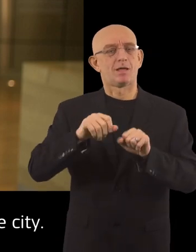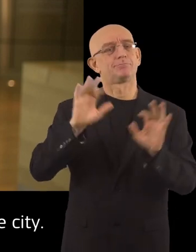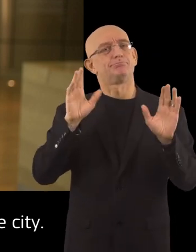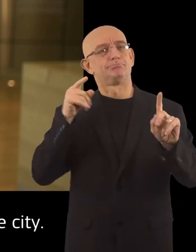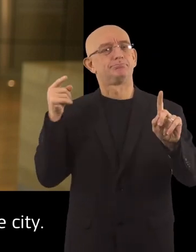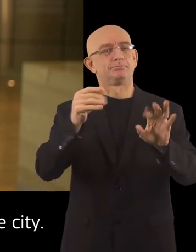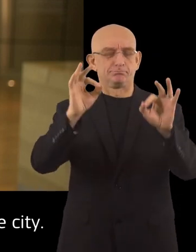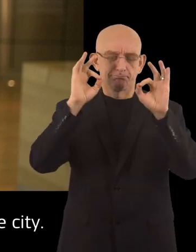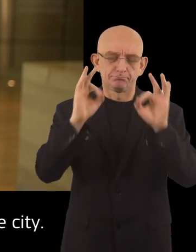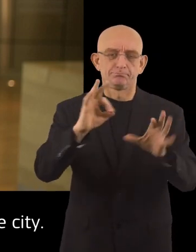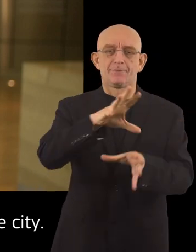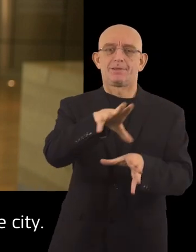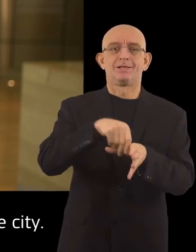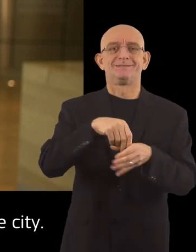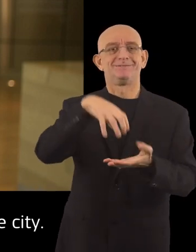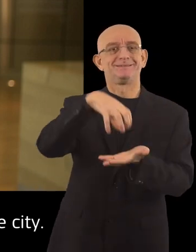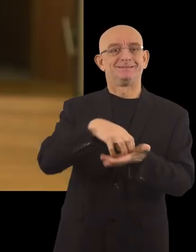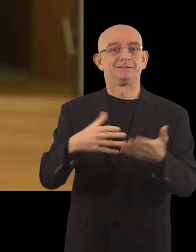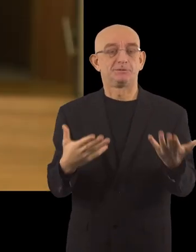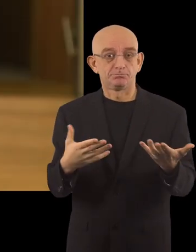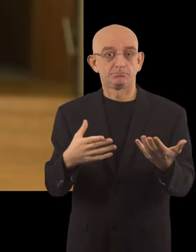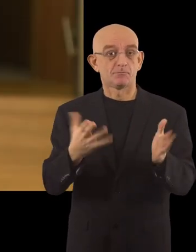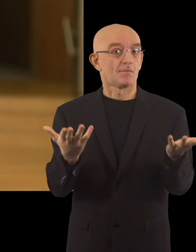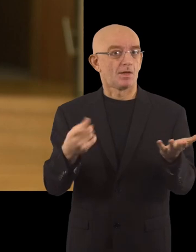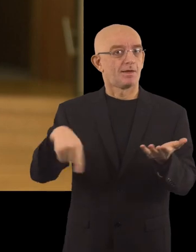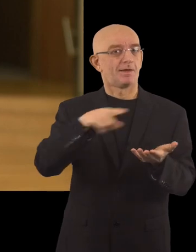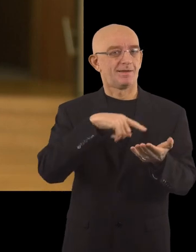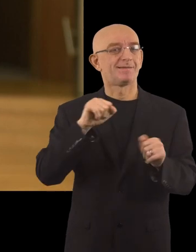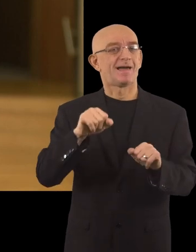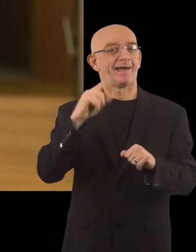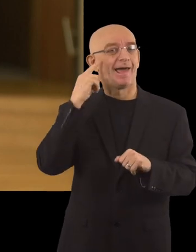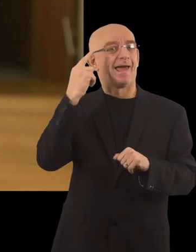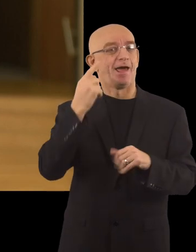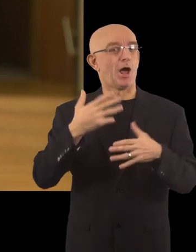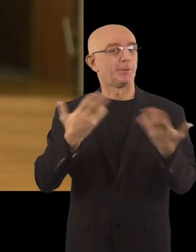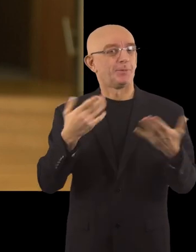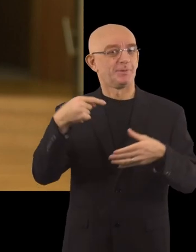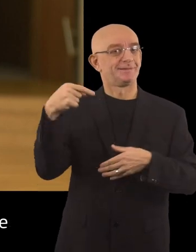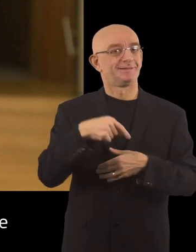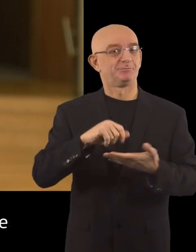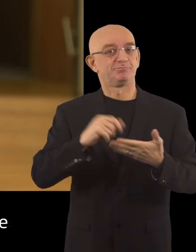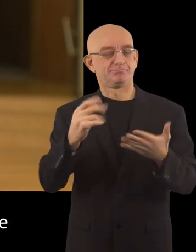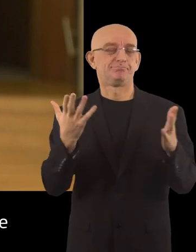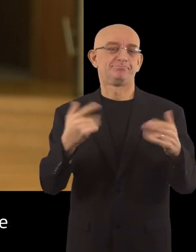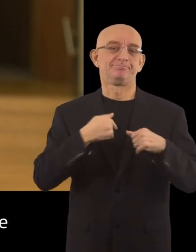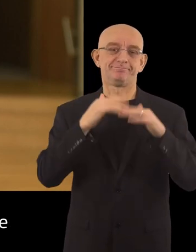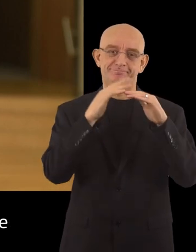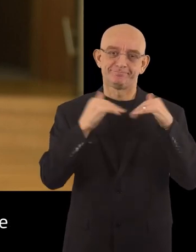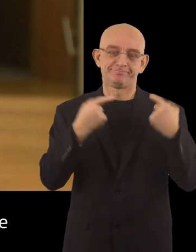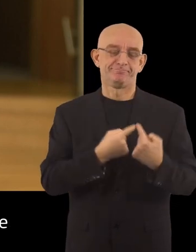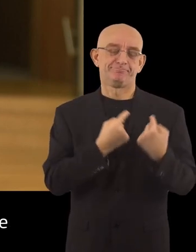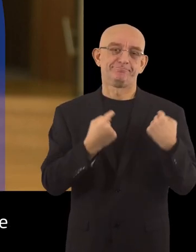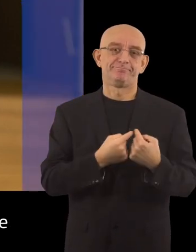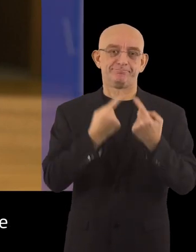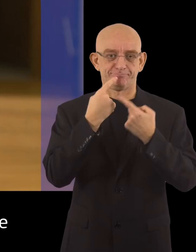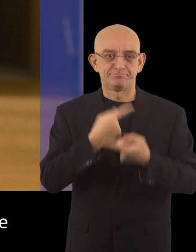an always more inclusive city. Now, I think you've all guessed the name in this envelope. It is with great pleasure